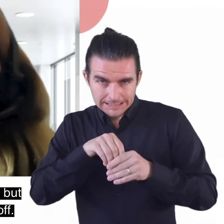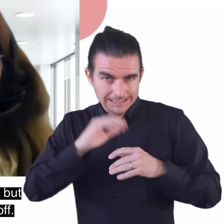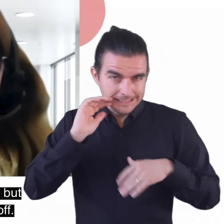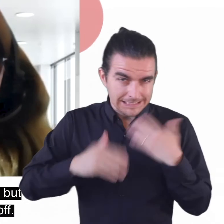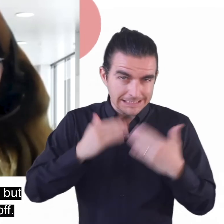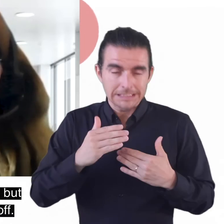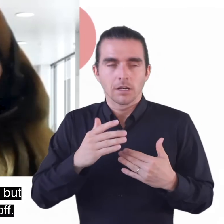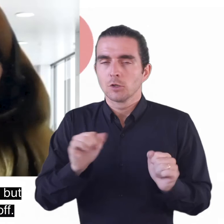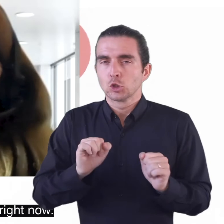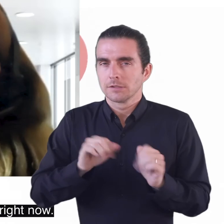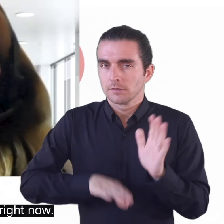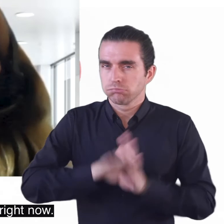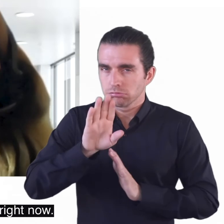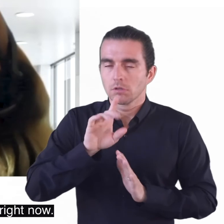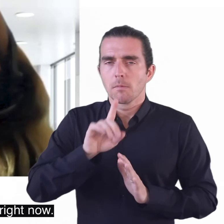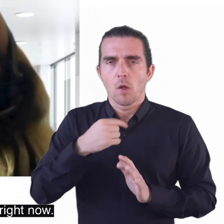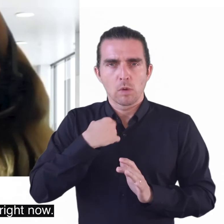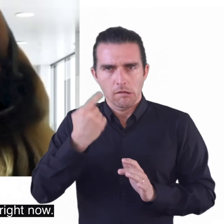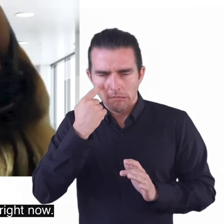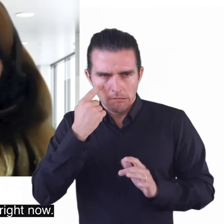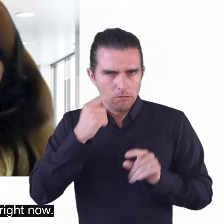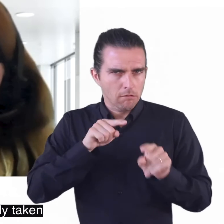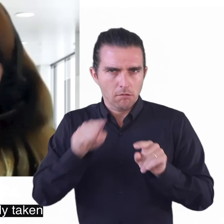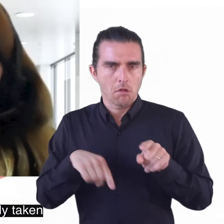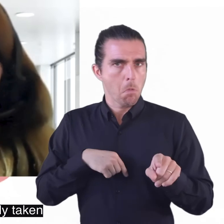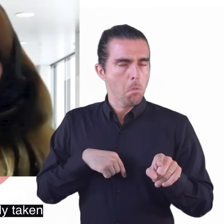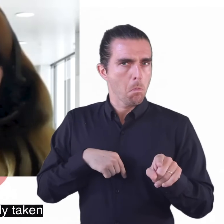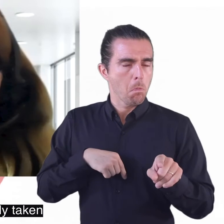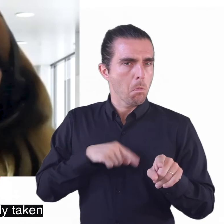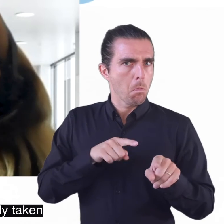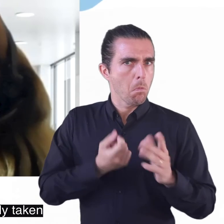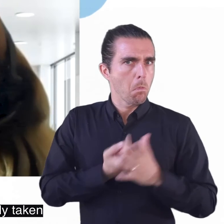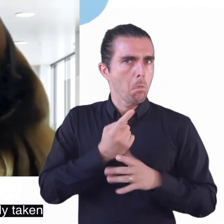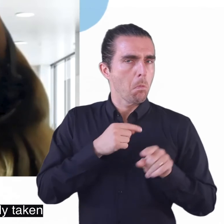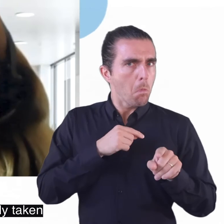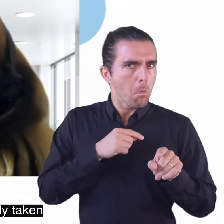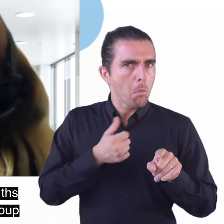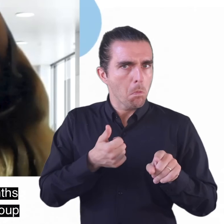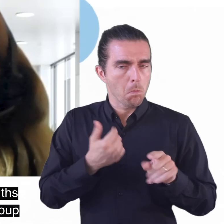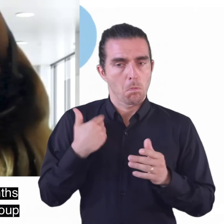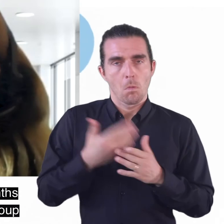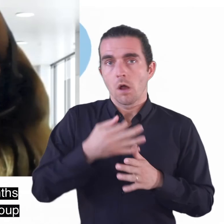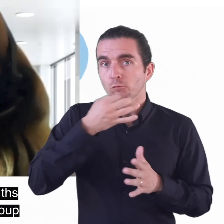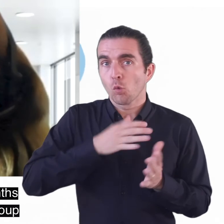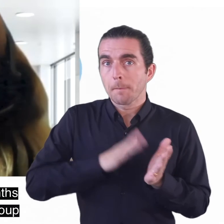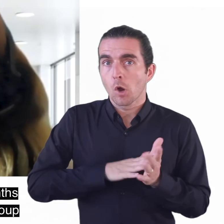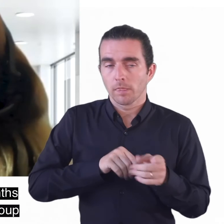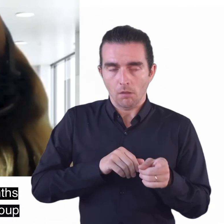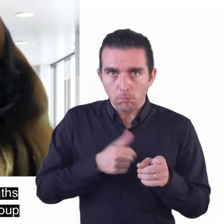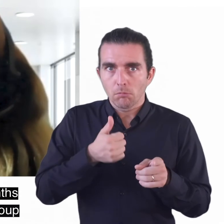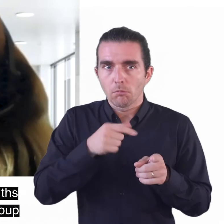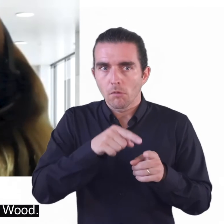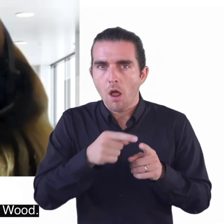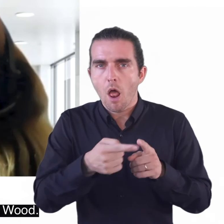but it hasn't really taken off so we're exploring that one right now and but one area that has really taken off in the last few months has